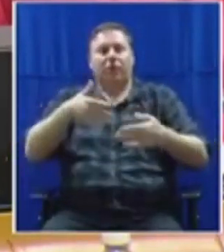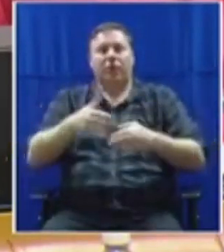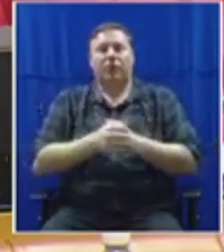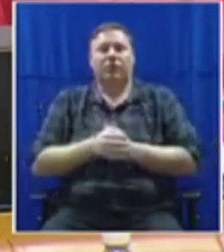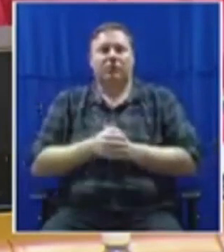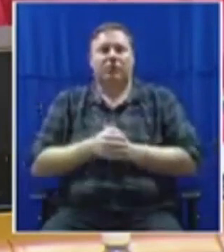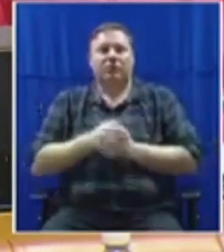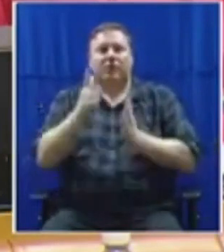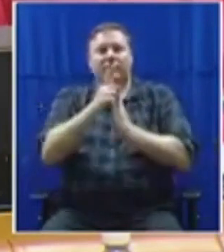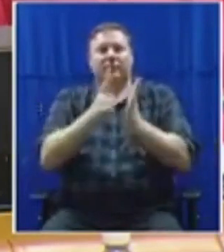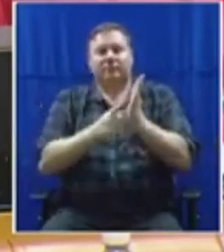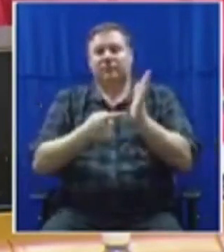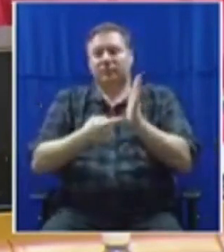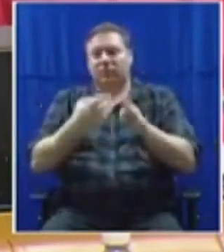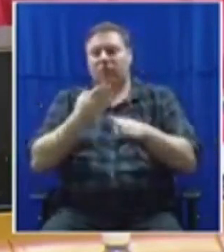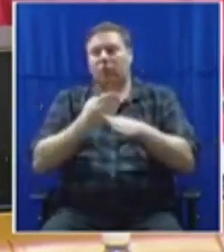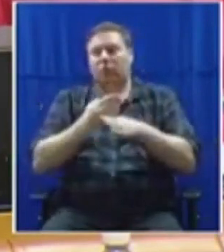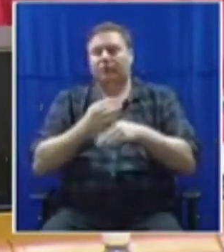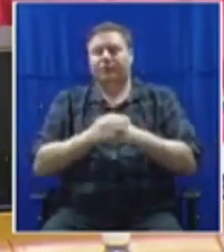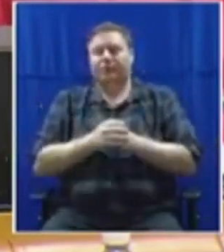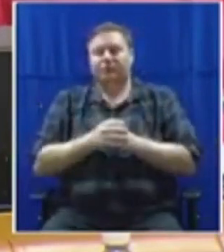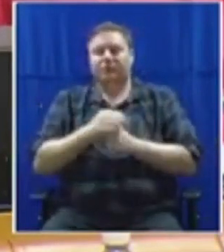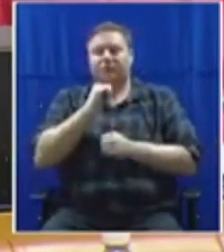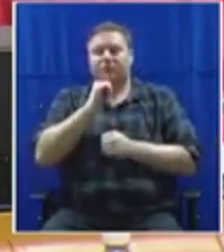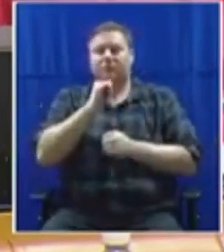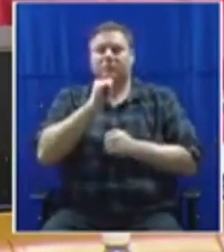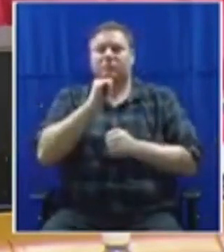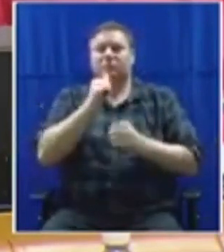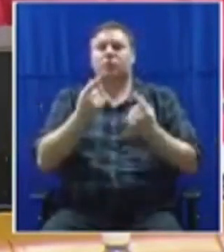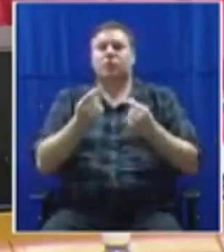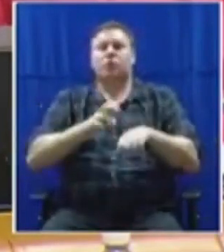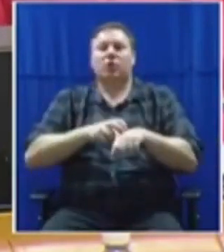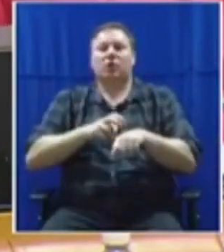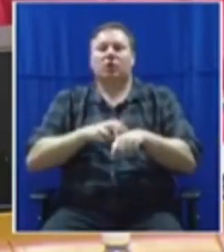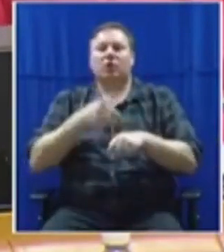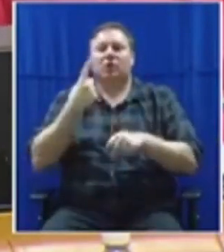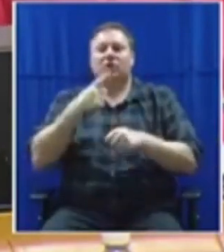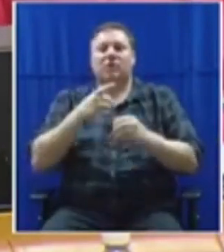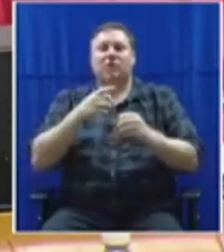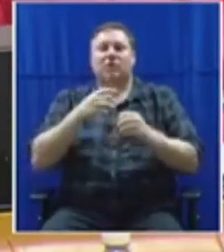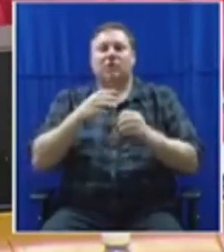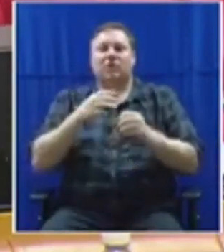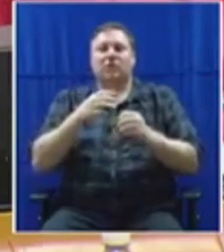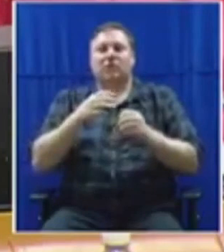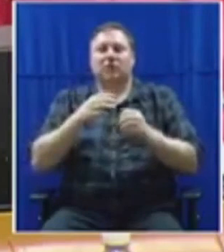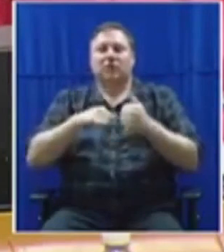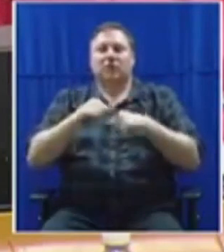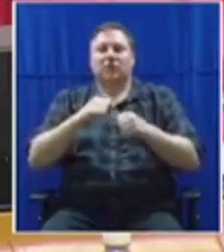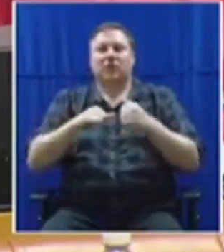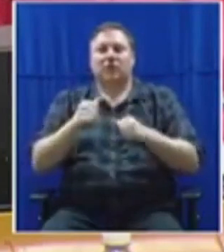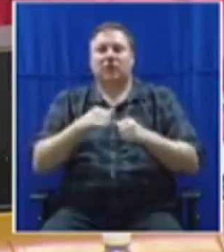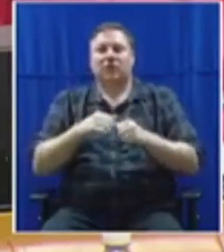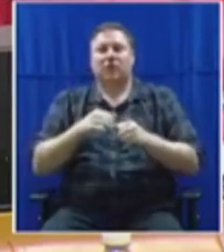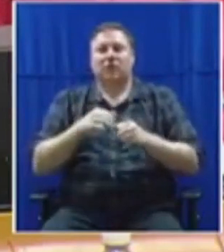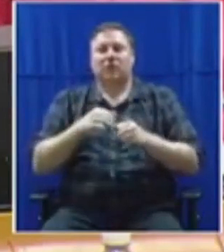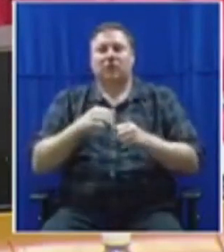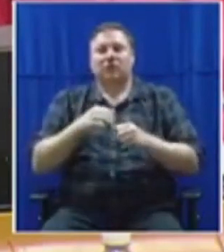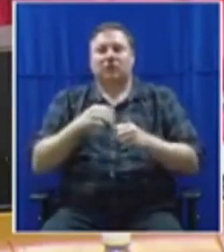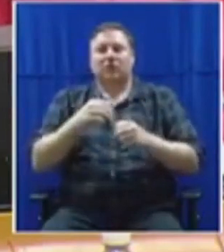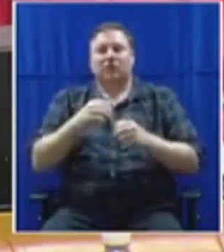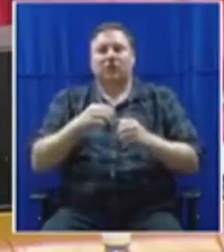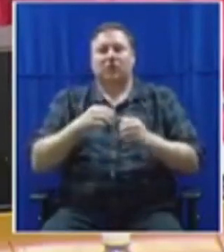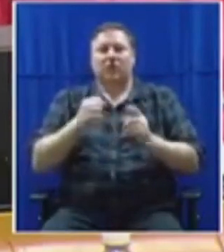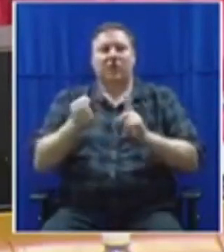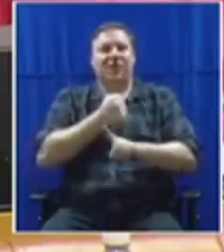and operationally. We have not done the necessary to free our society of the scorch of violence. We